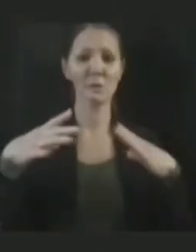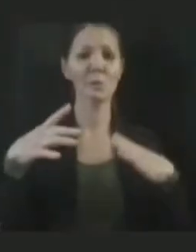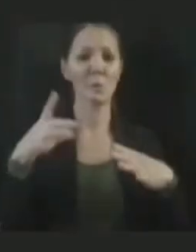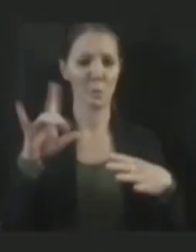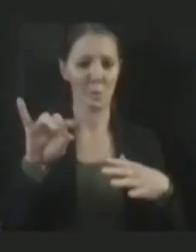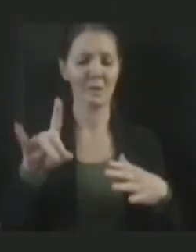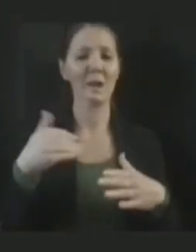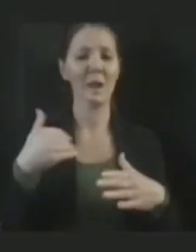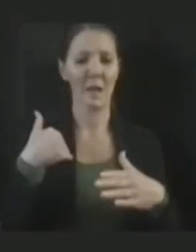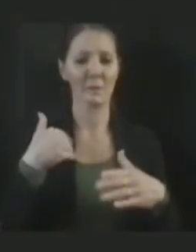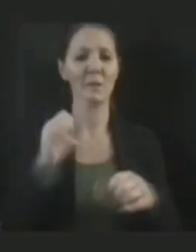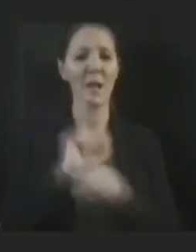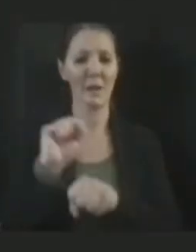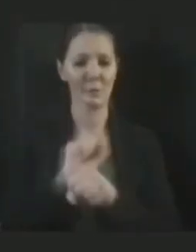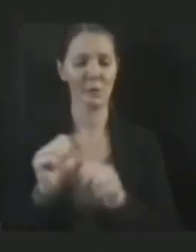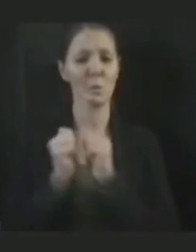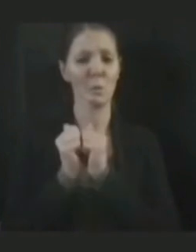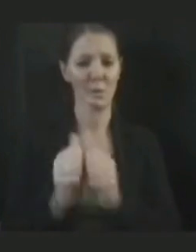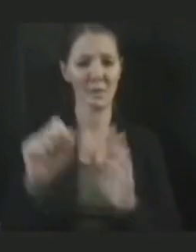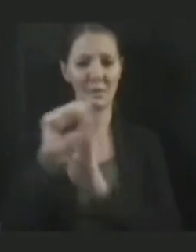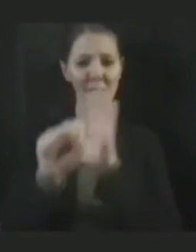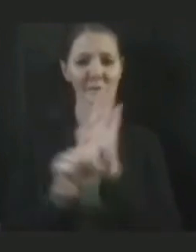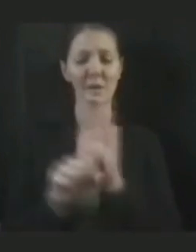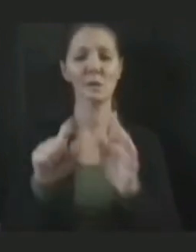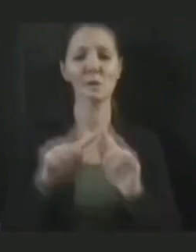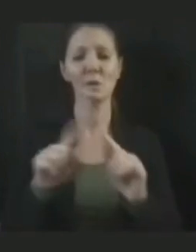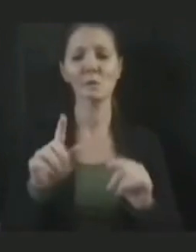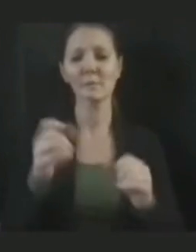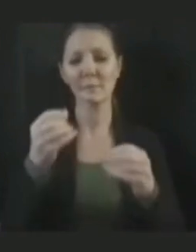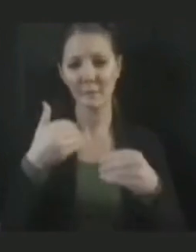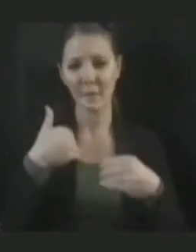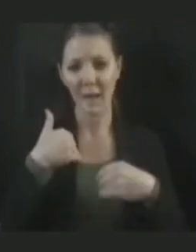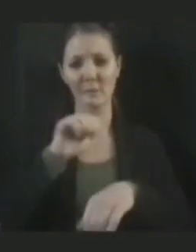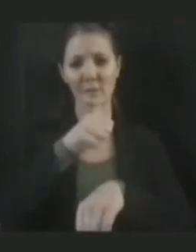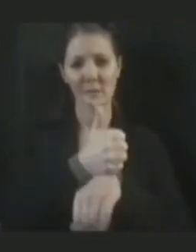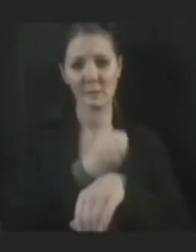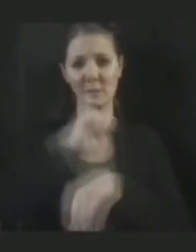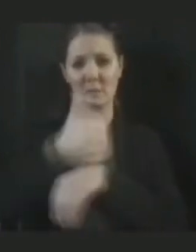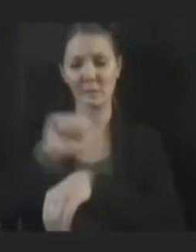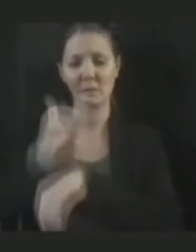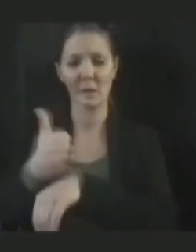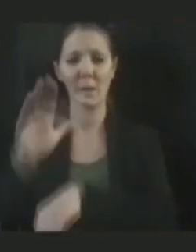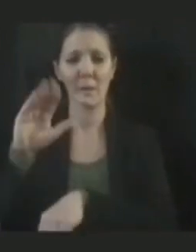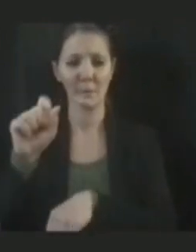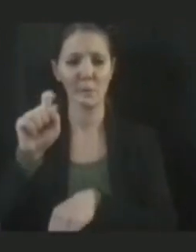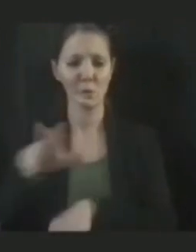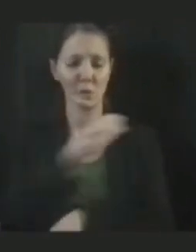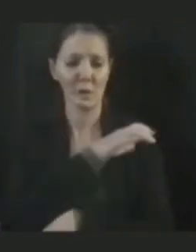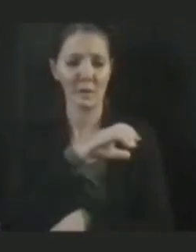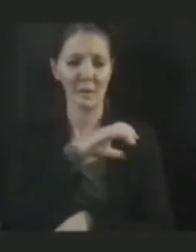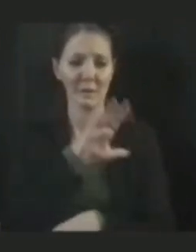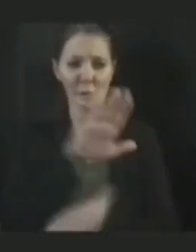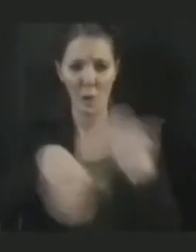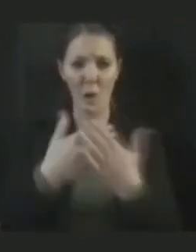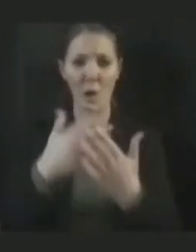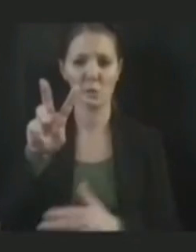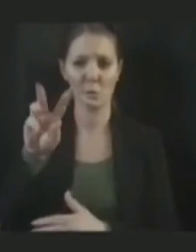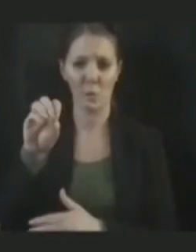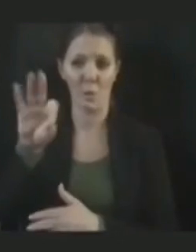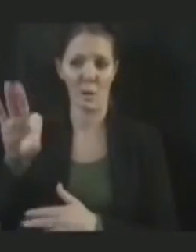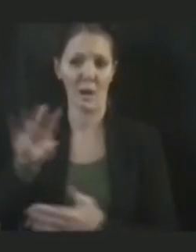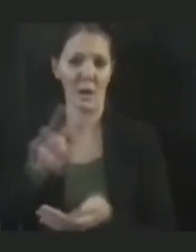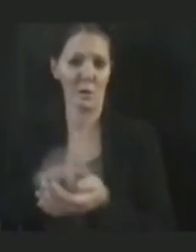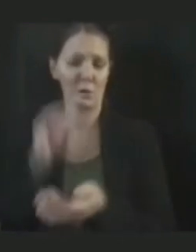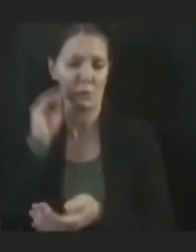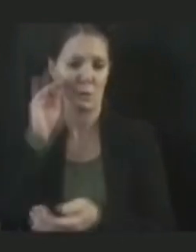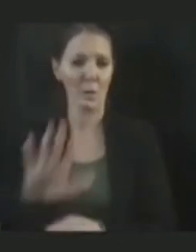effort with the state to try to get to put on booster clinics in all of the 209 nursing homes throughout the state to ensure